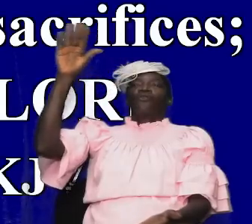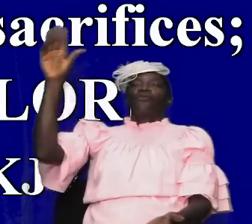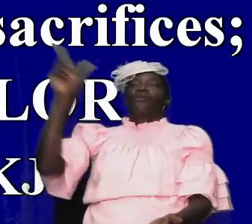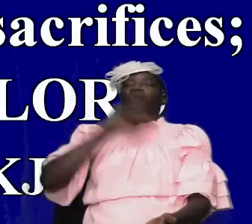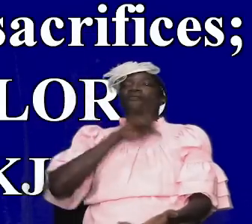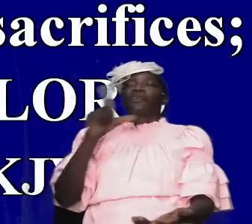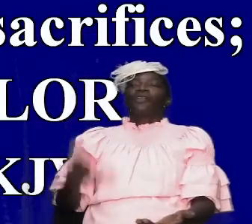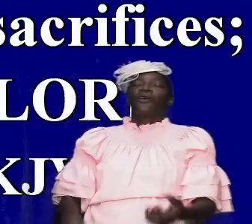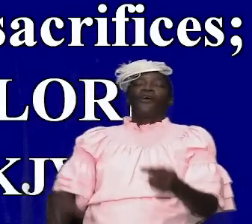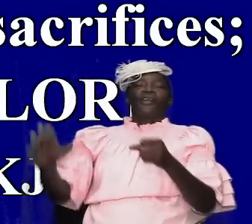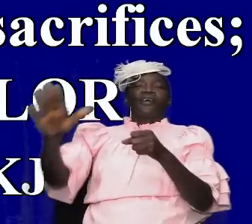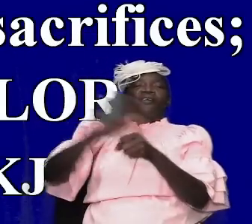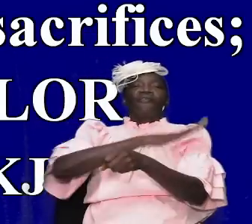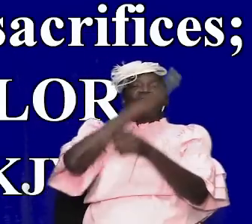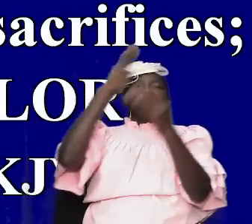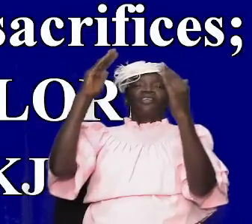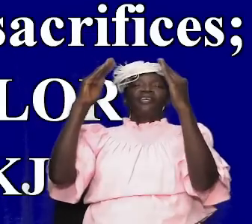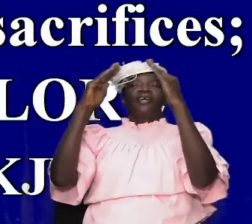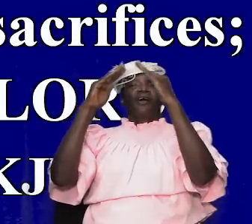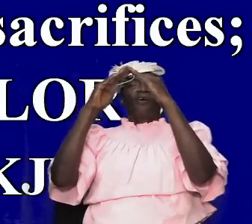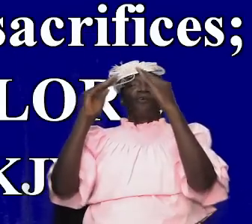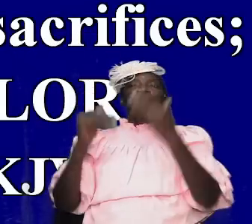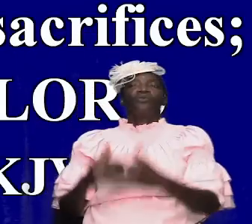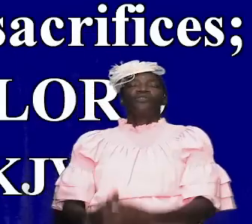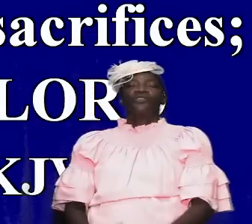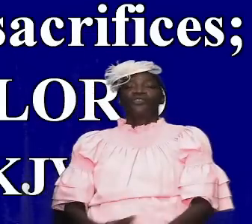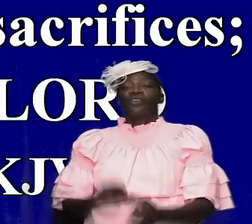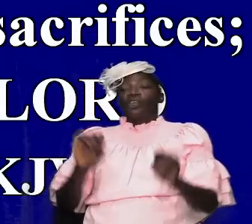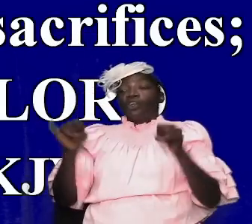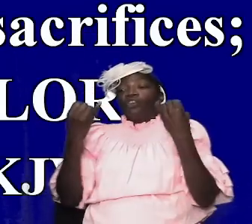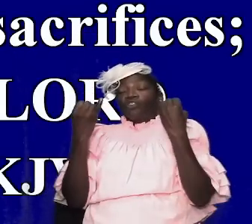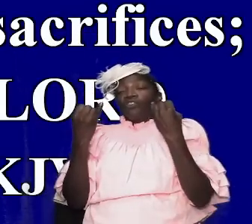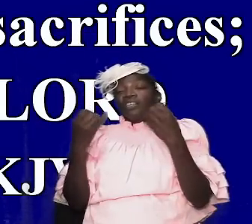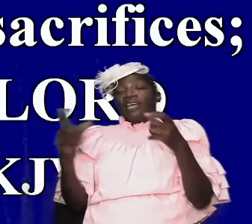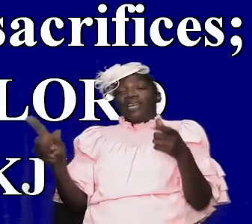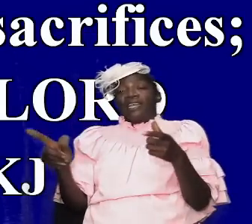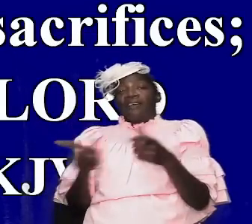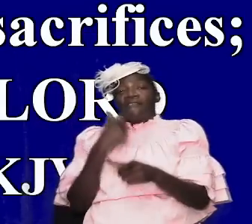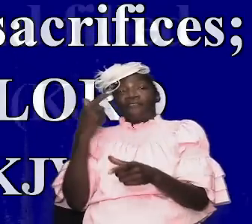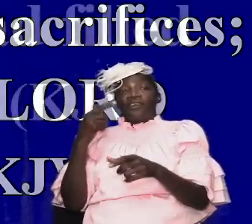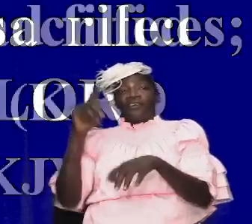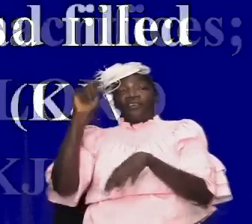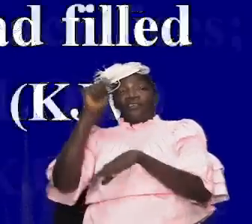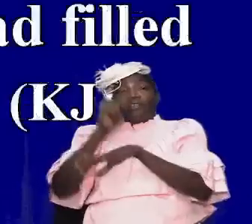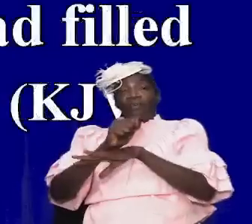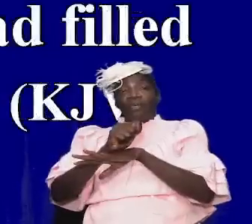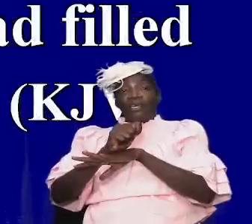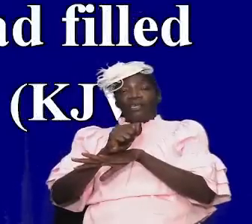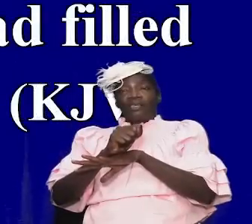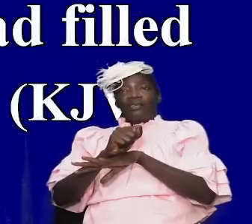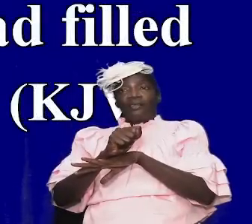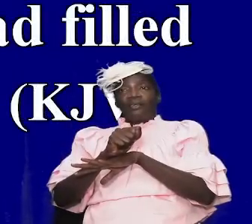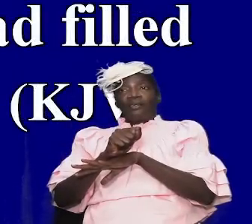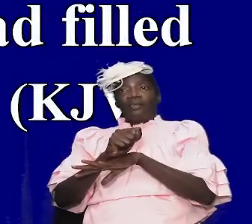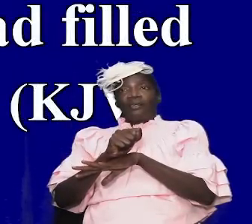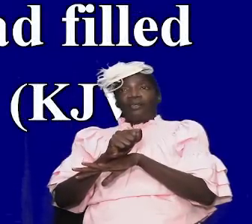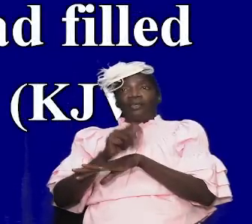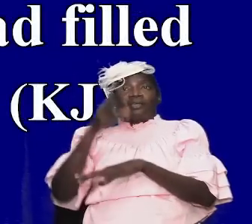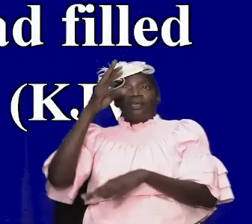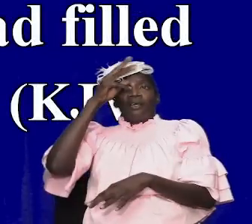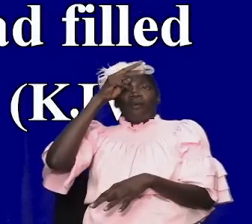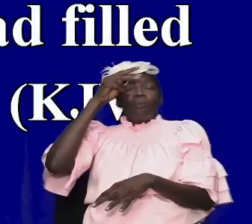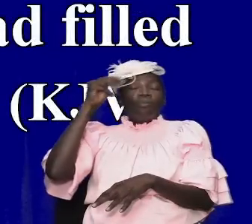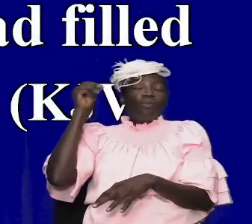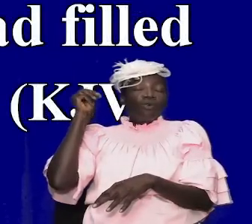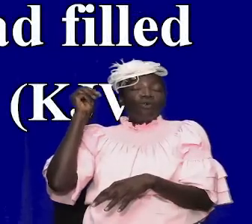lord filled the house just like in the first tabernacle that moses did